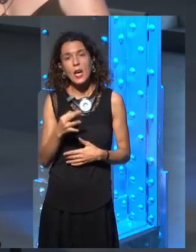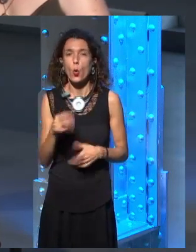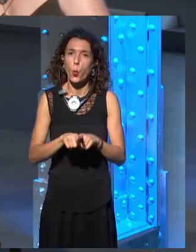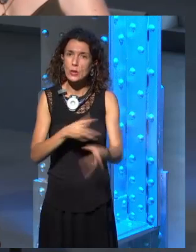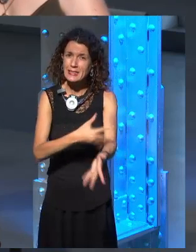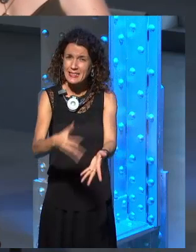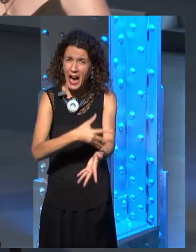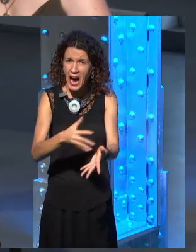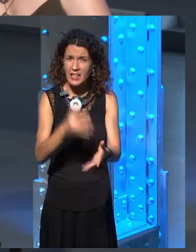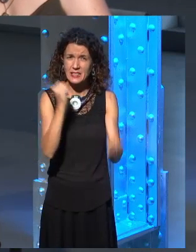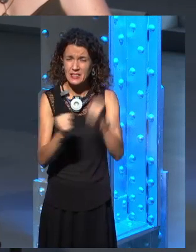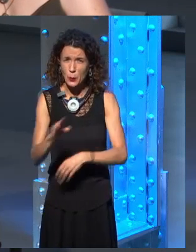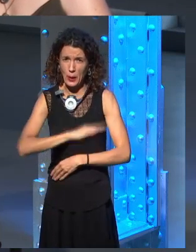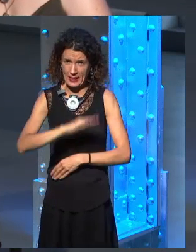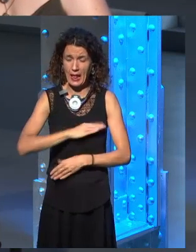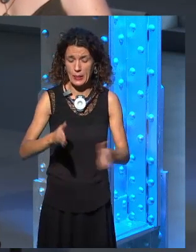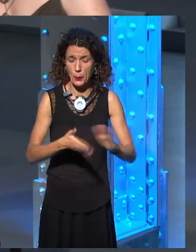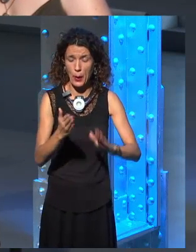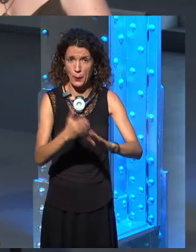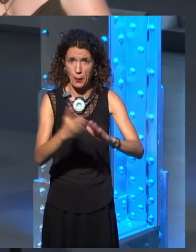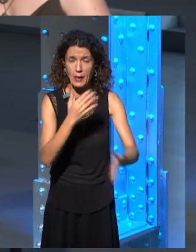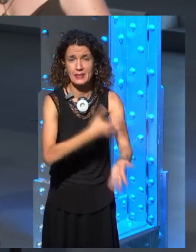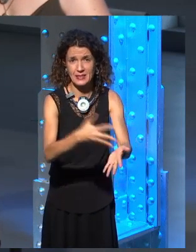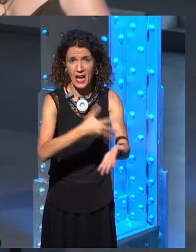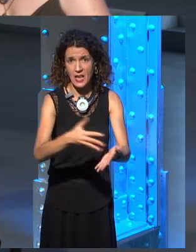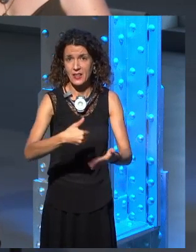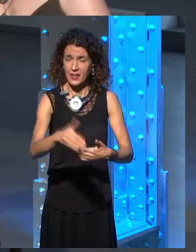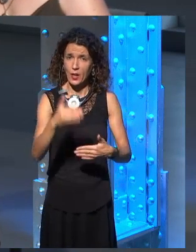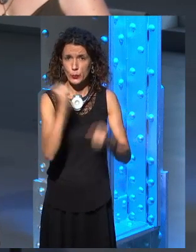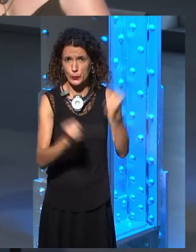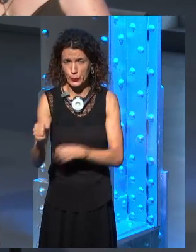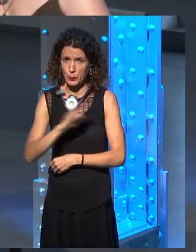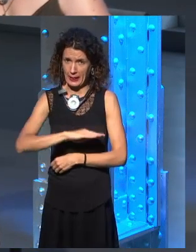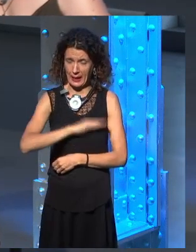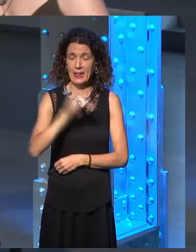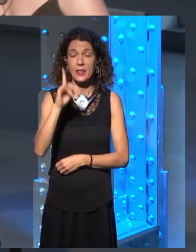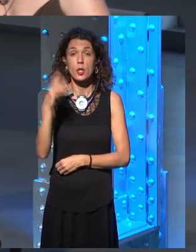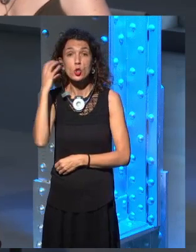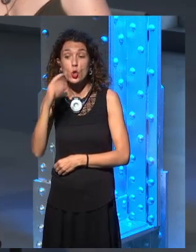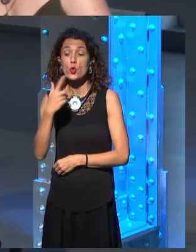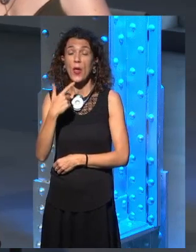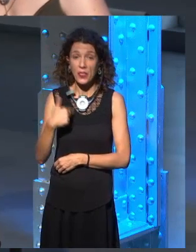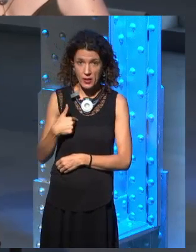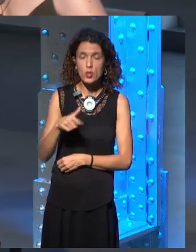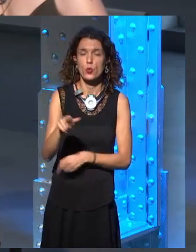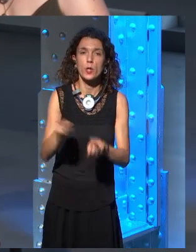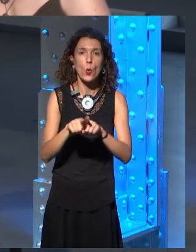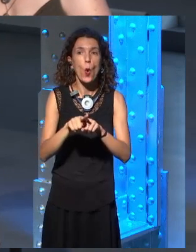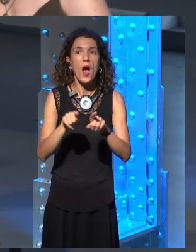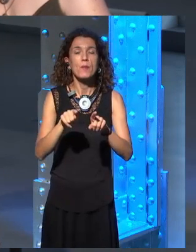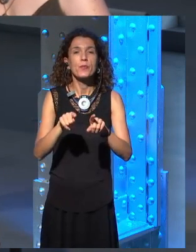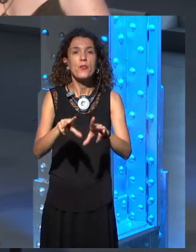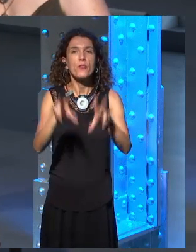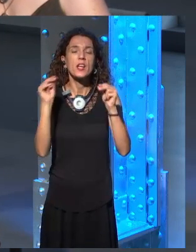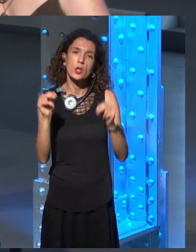bittersweet. And I think that's my hope anyway, that it's going to be at least bittersweet, not just